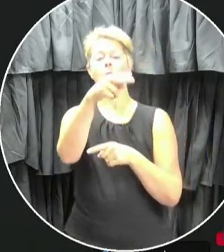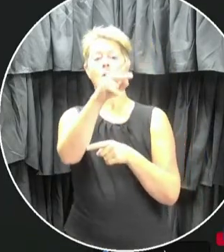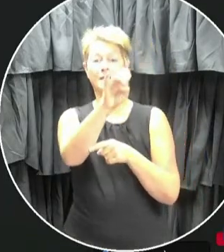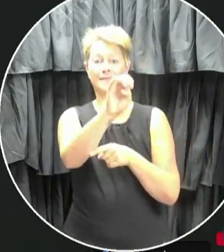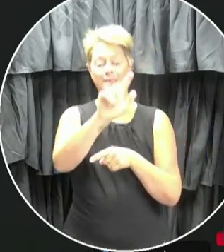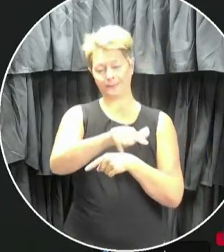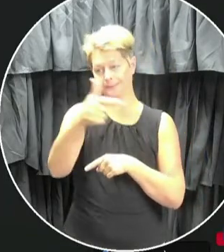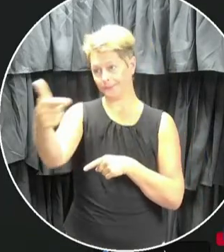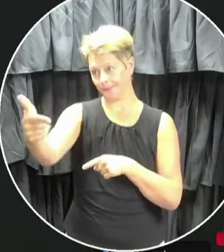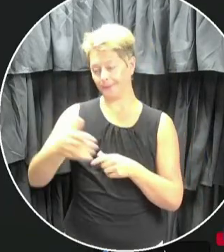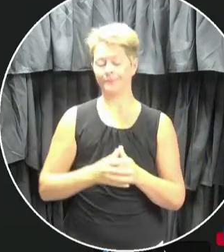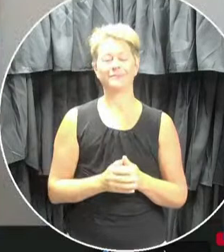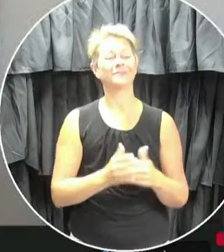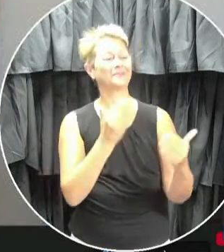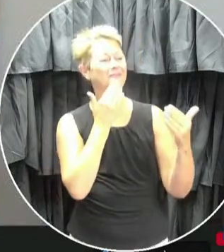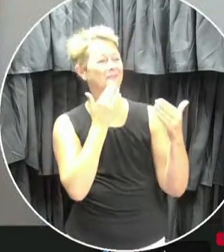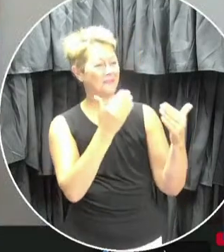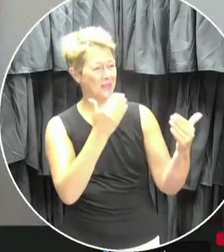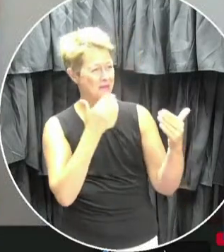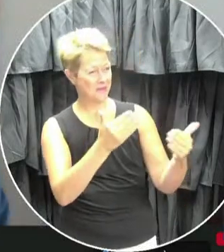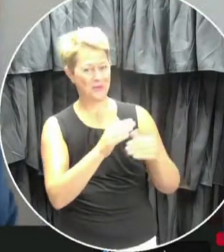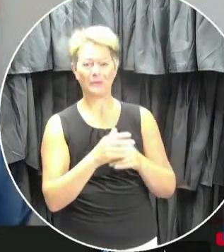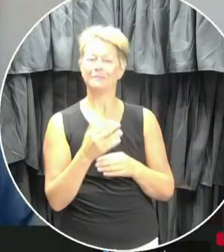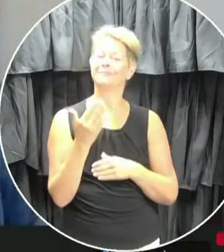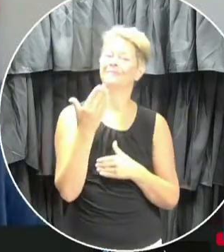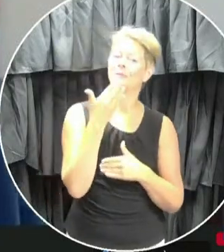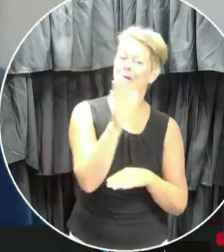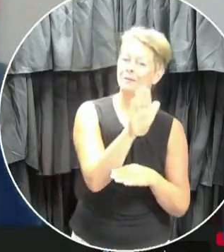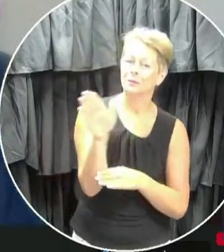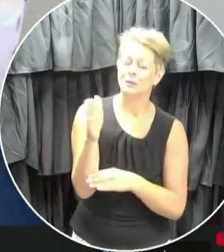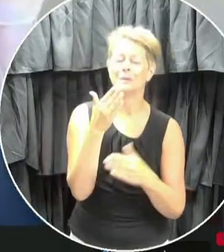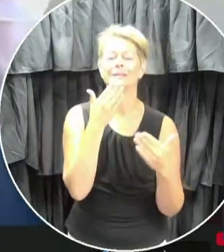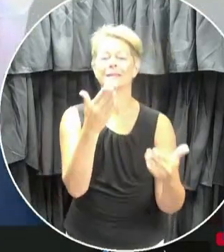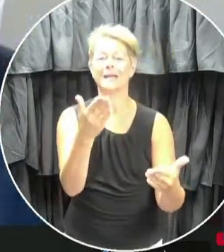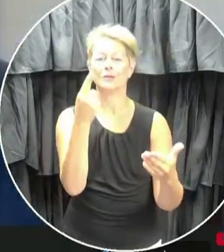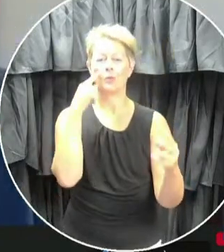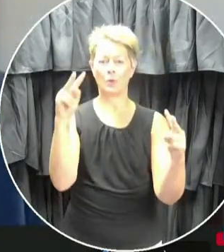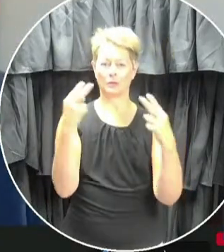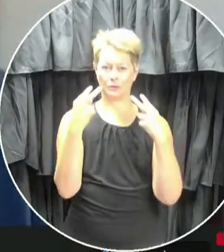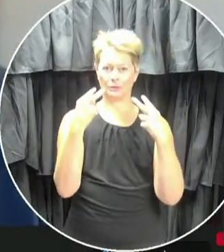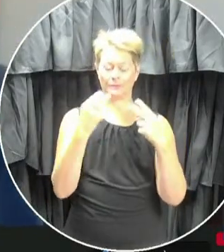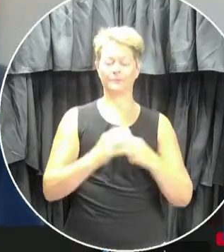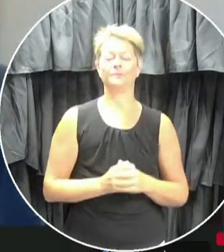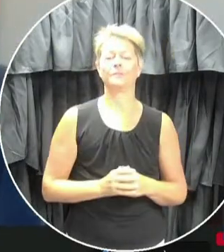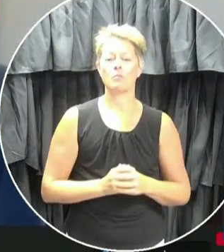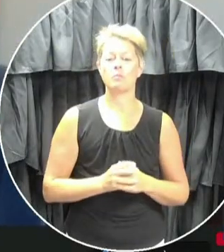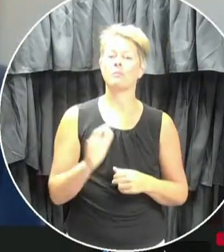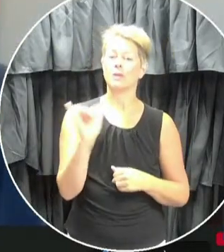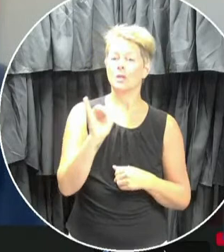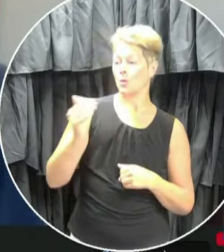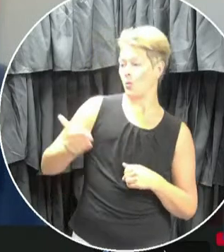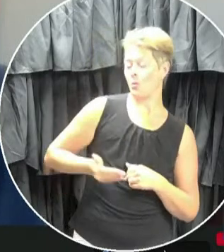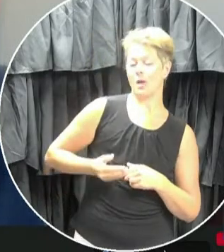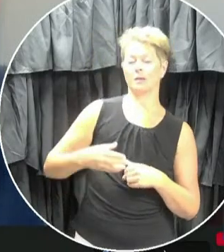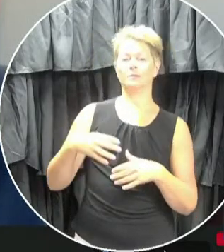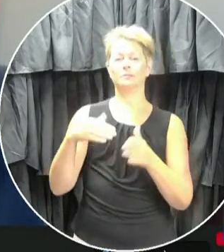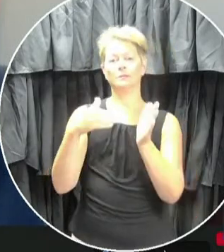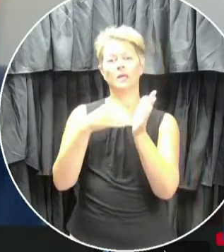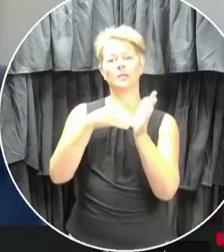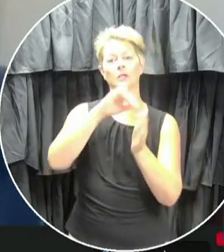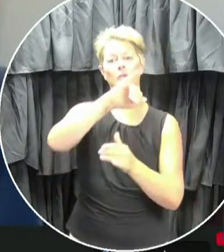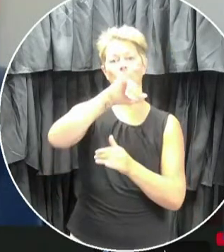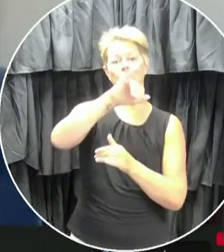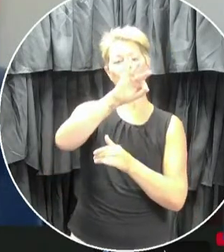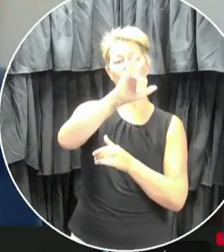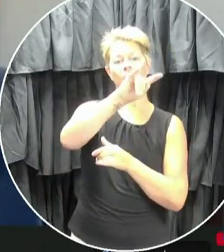things over to you. you very much, Cheryl. Good day, everybody, and thanks for being here. I also welcome Dr. Janice Fitzgerald, the chief medical